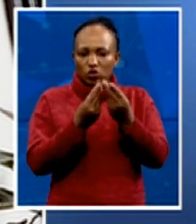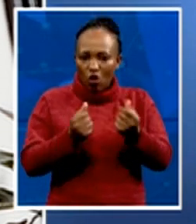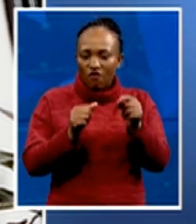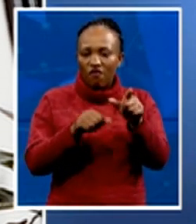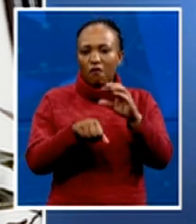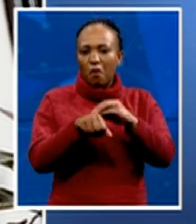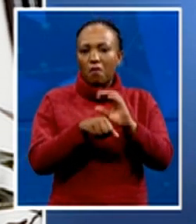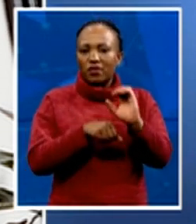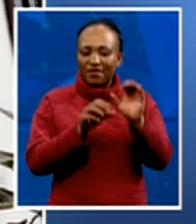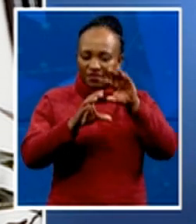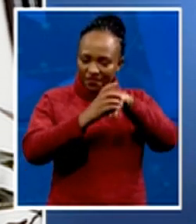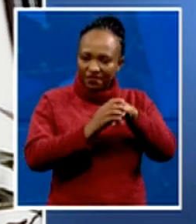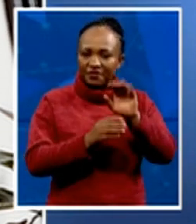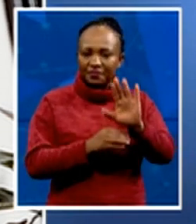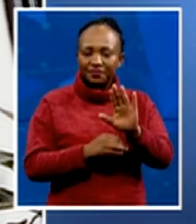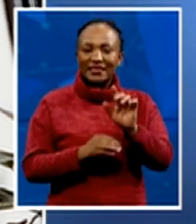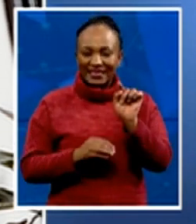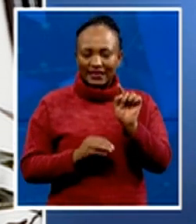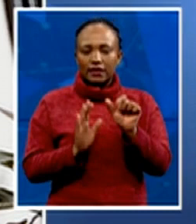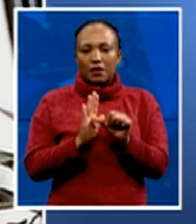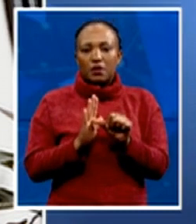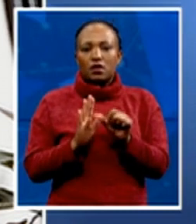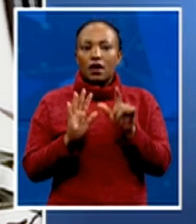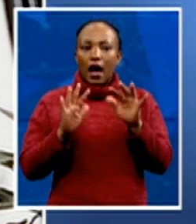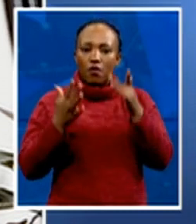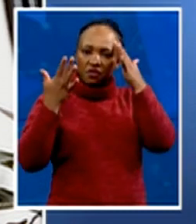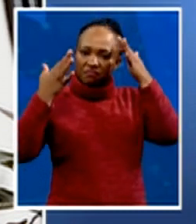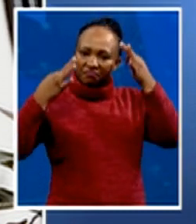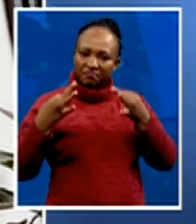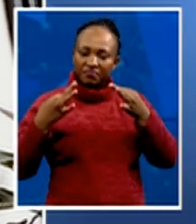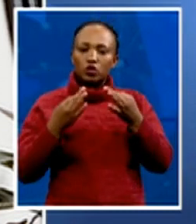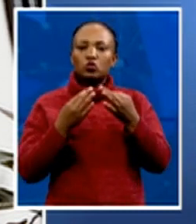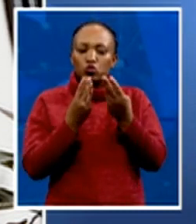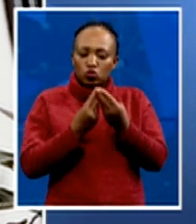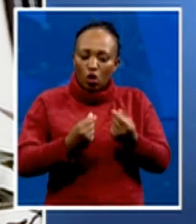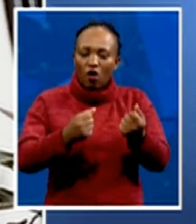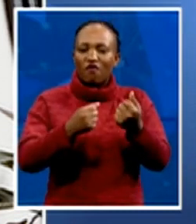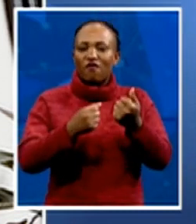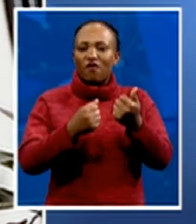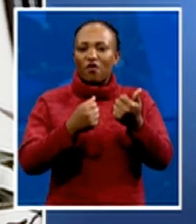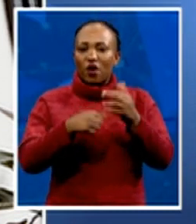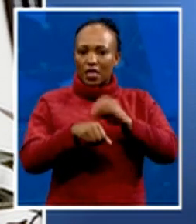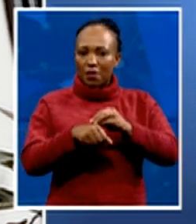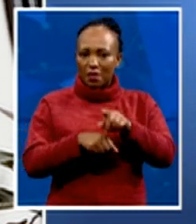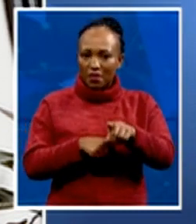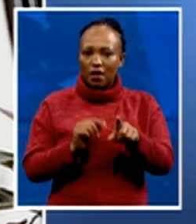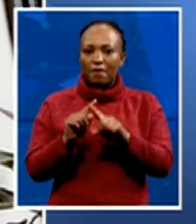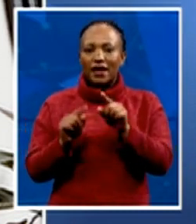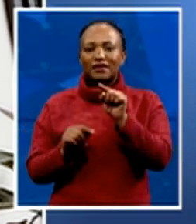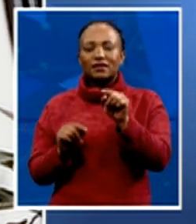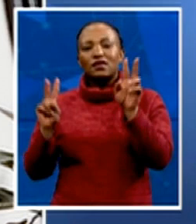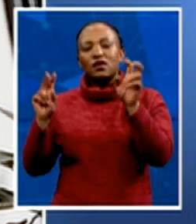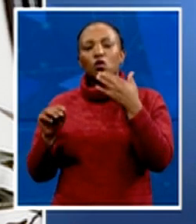it decides to handle those particular issues. And so the matter of black leaders leaving the party is